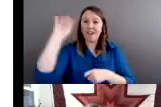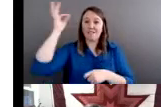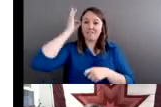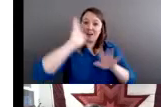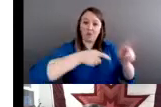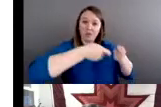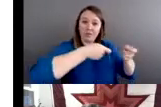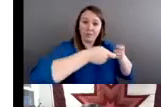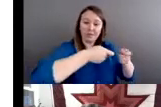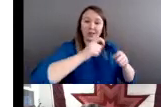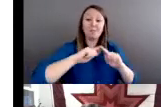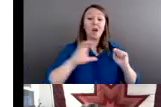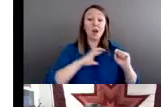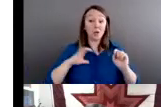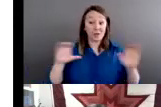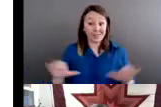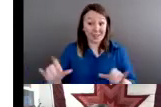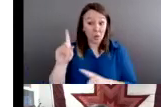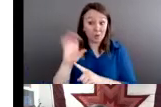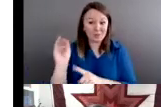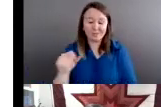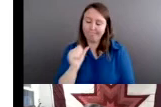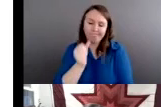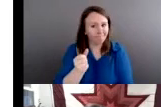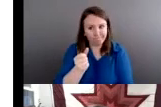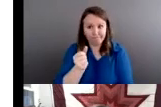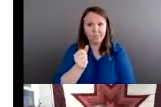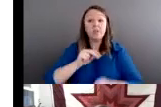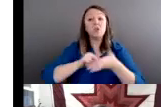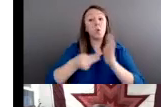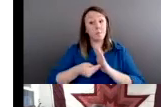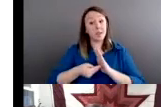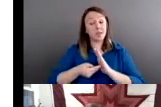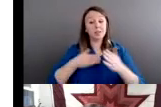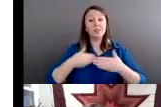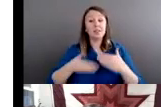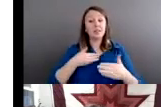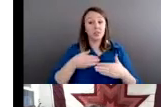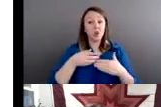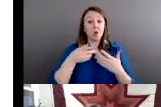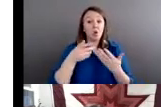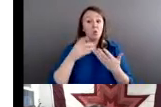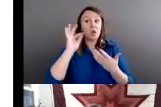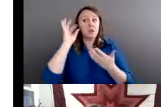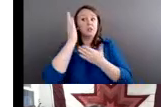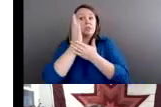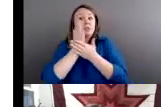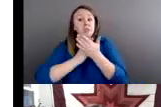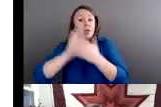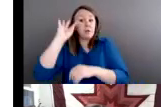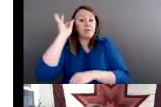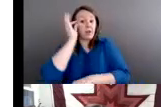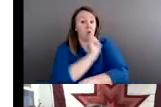Congress didn't quite do that. And so today, even though you do have federal authority over these